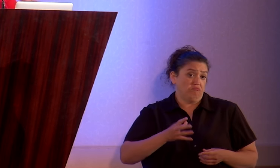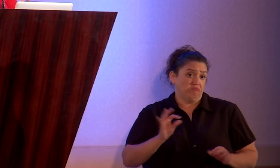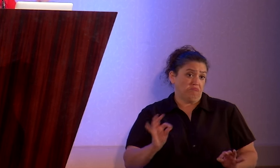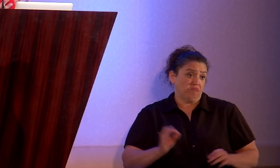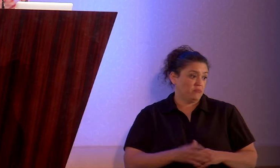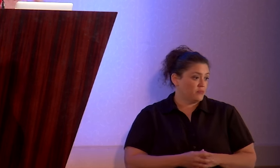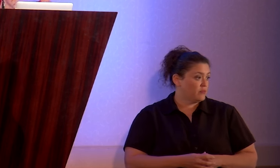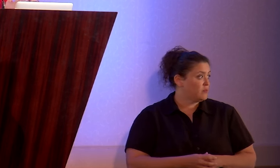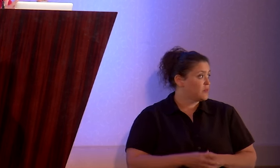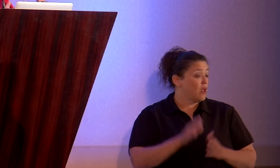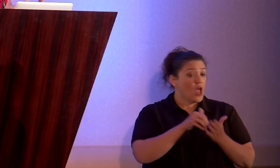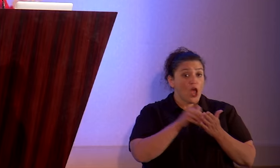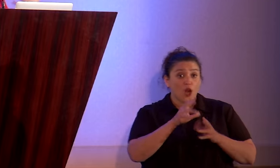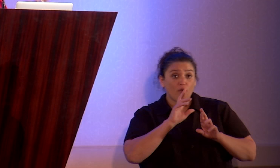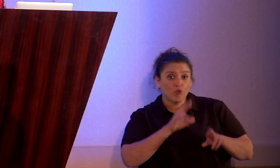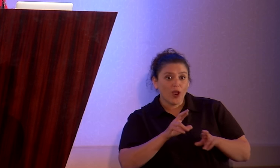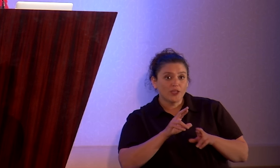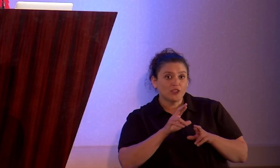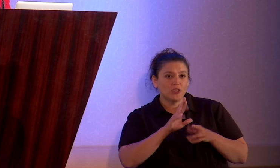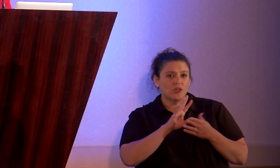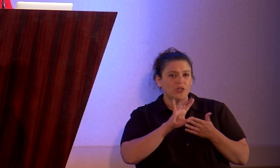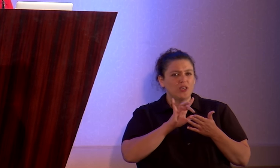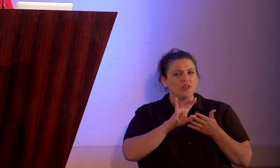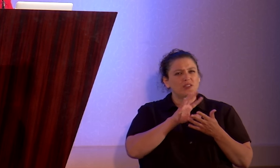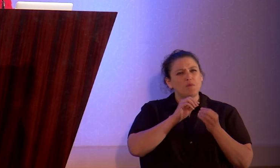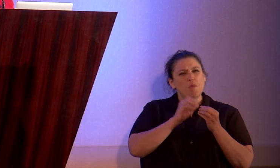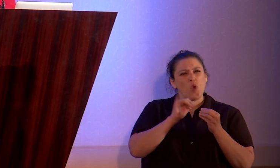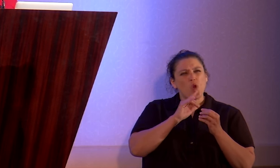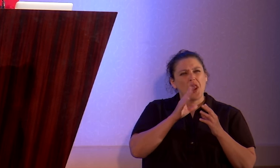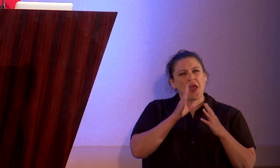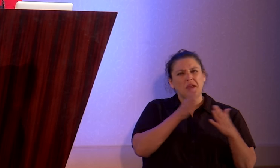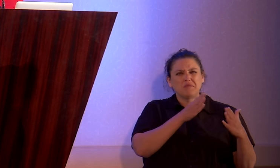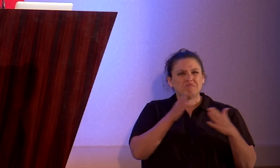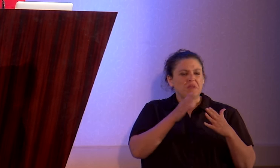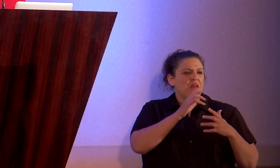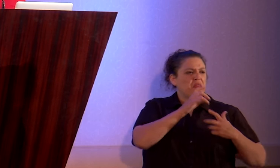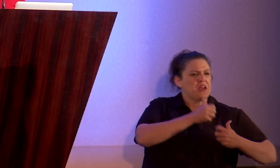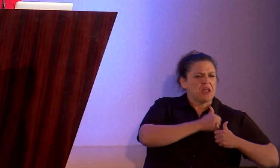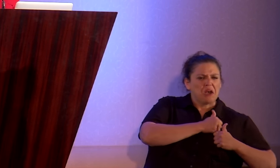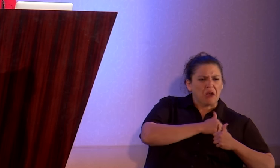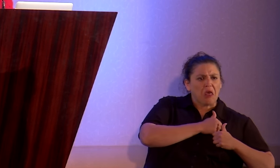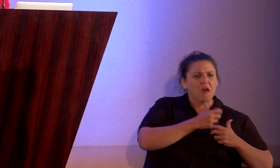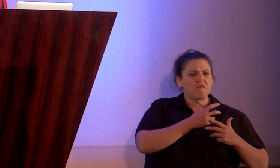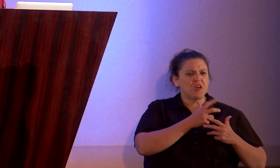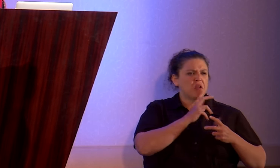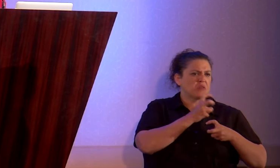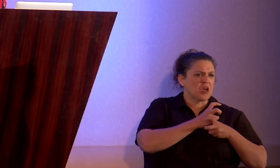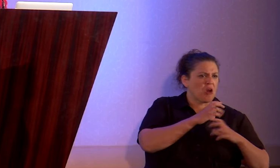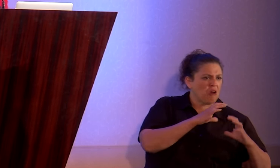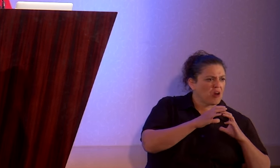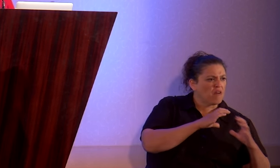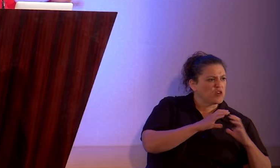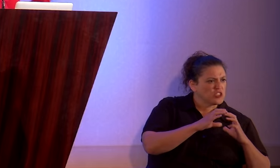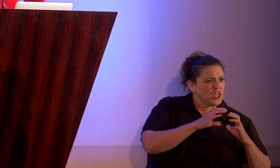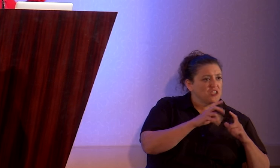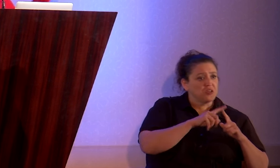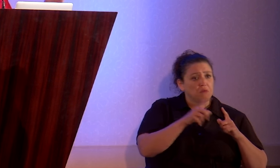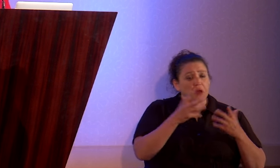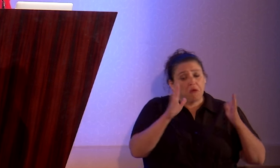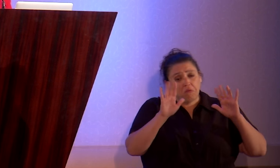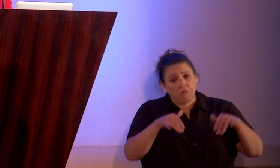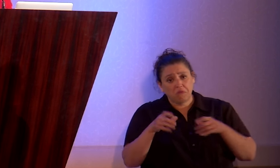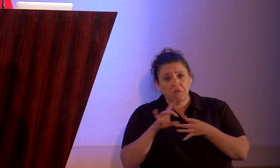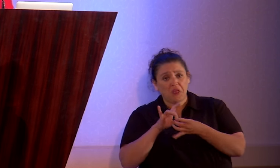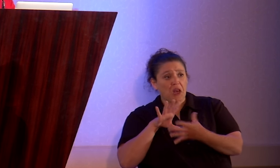And often the reaction is more in the middle. It's like, no, they really didn't love it and it was kind of a hard conversation. But they got over it